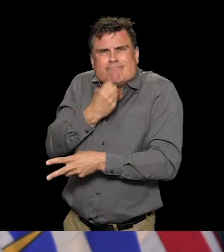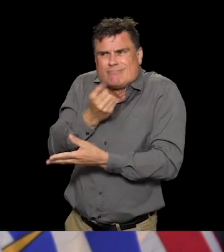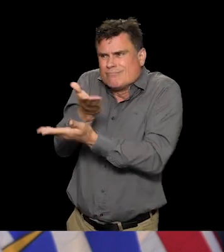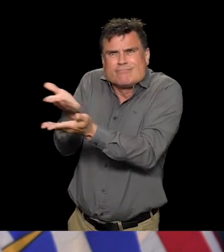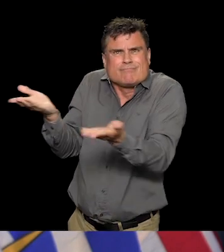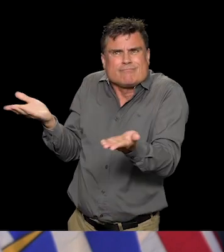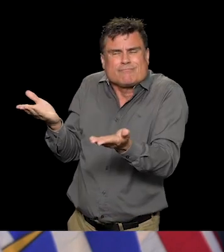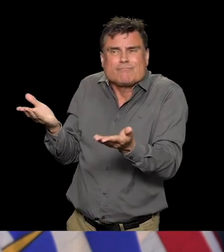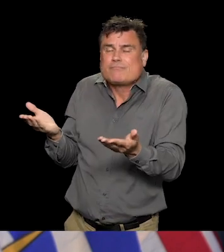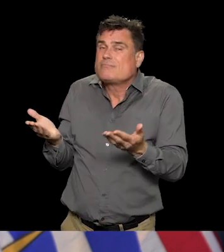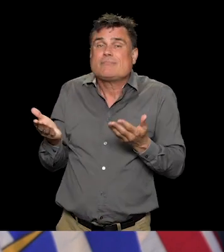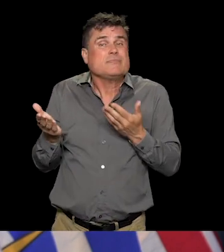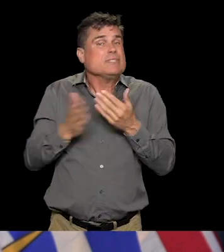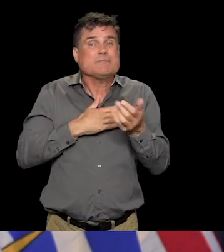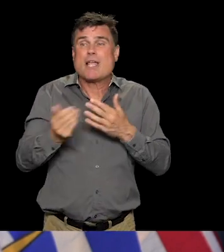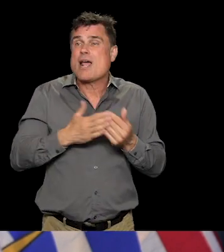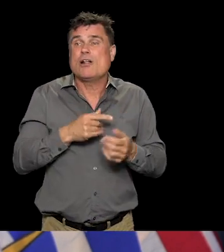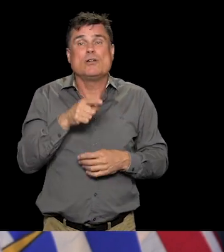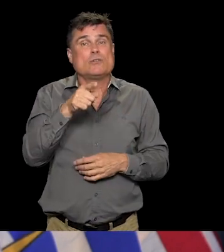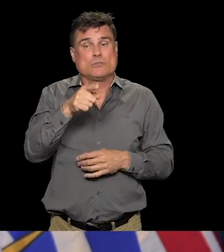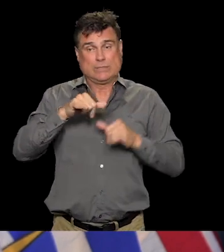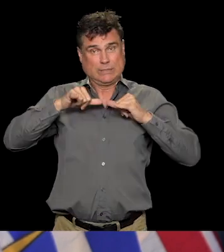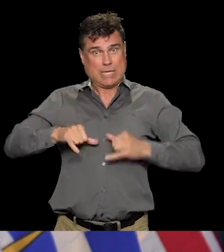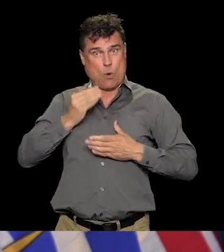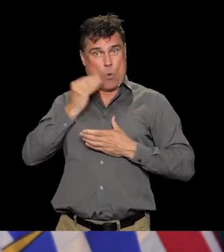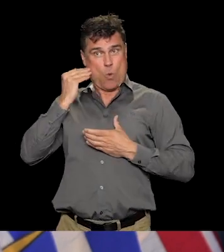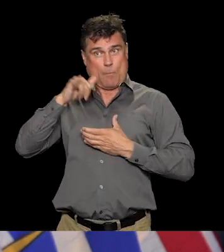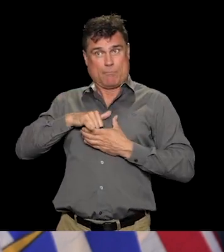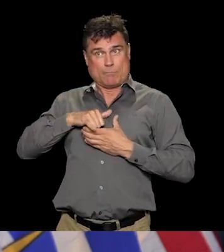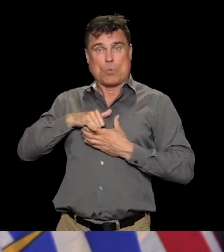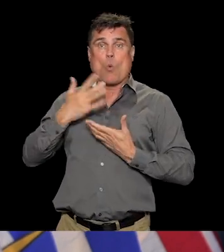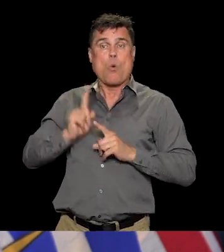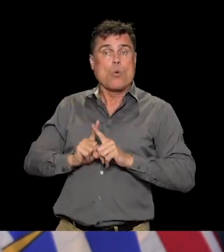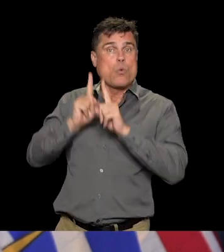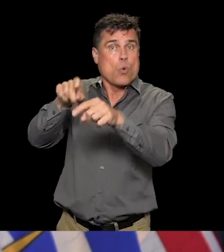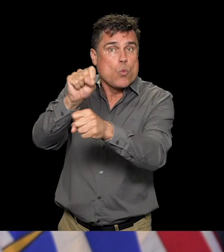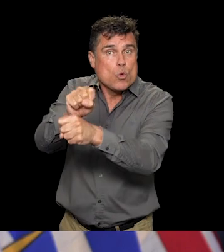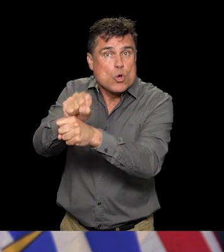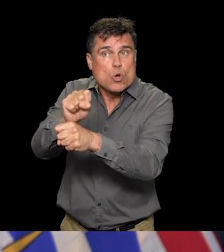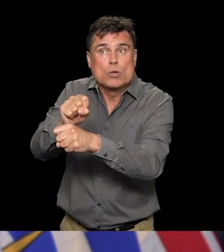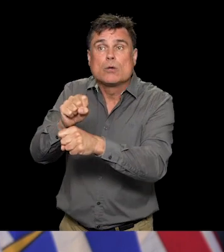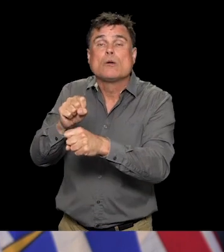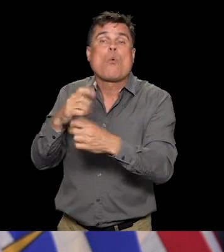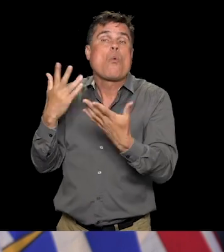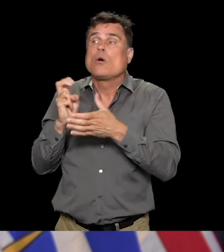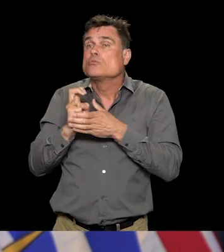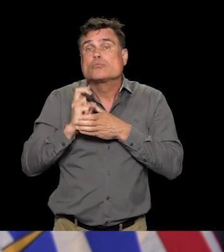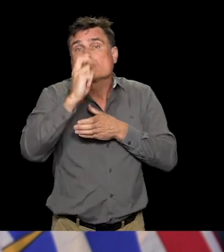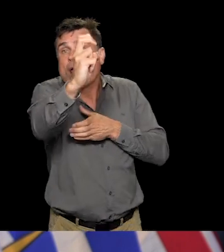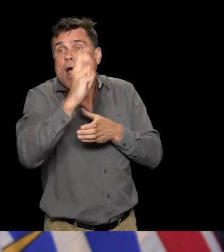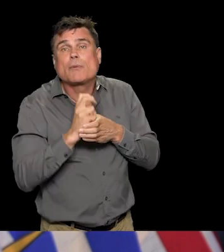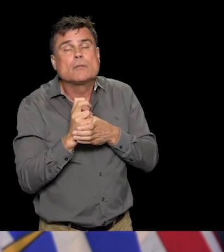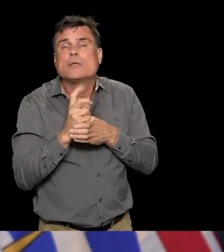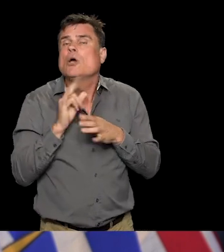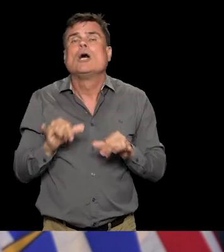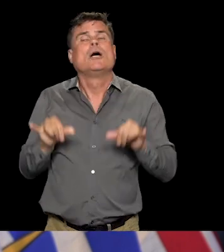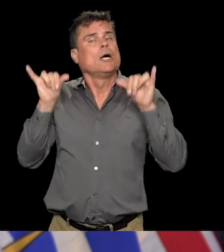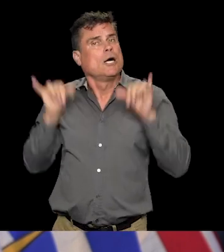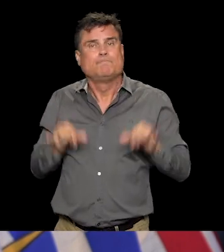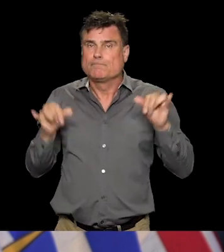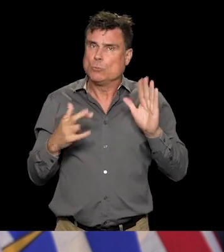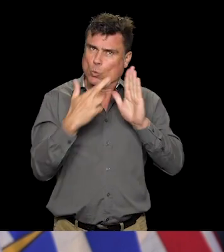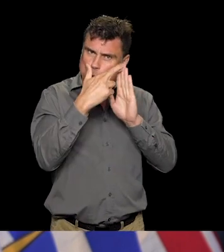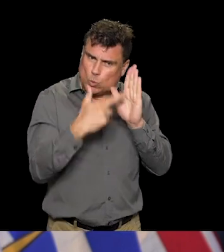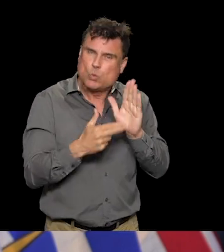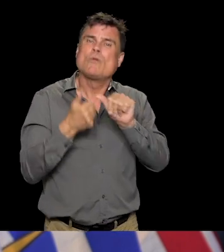traveling, whether that is essential travel that we're doing as part of our work, or whether it is being with our family over the summer